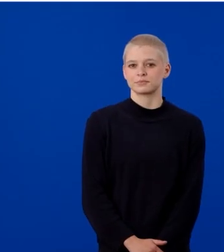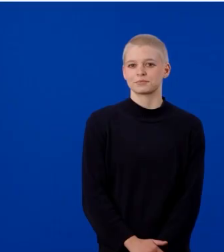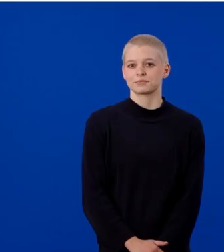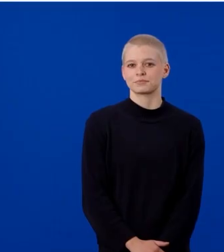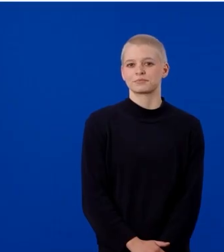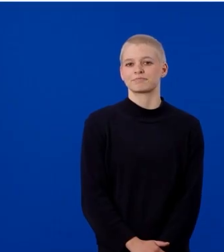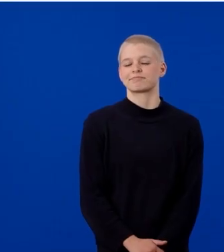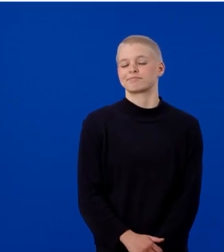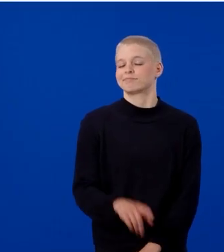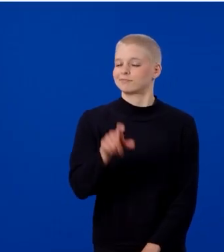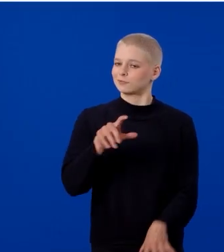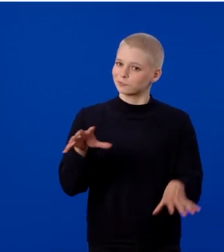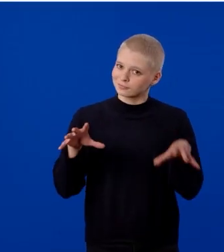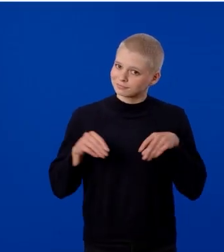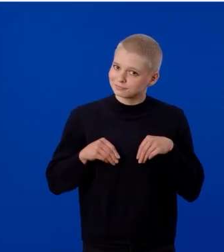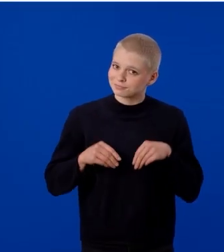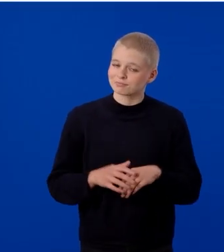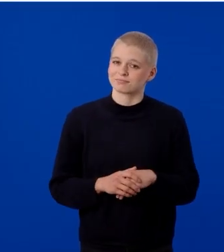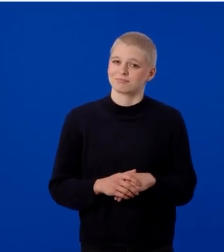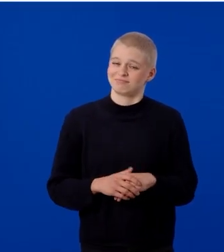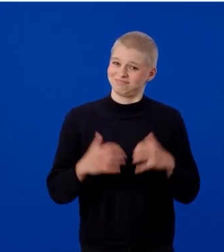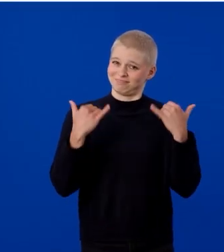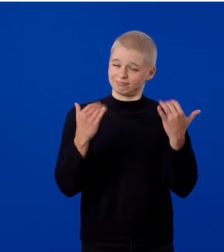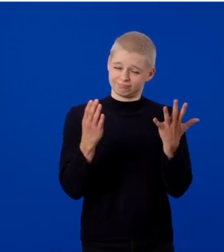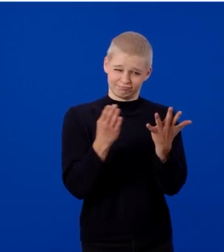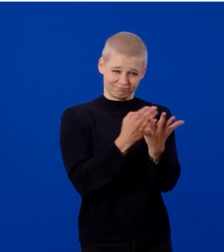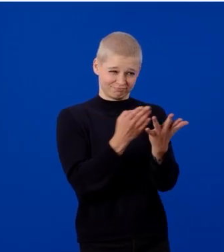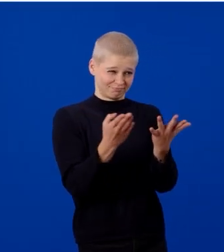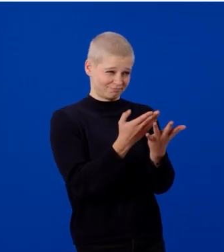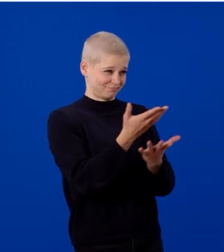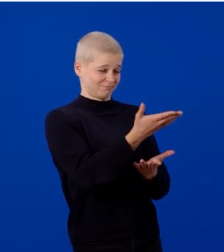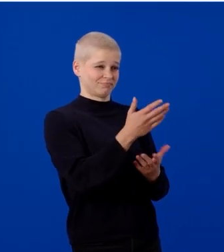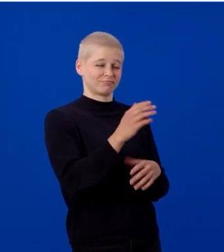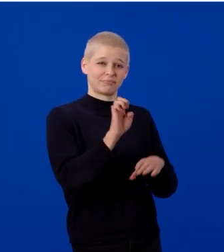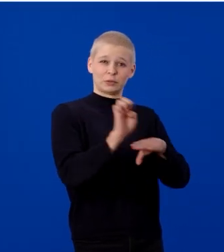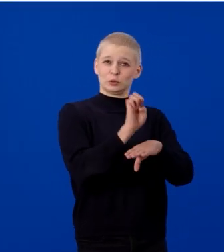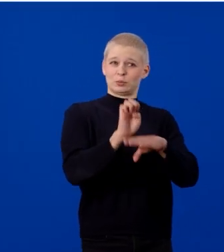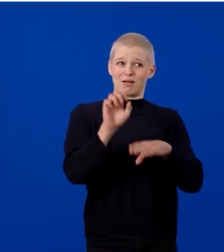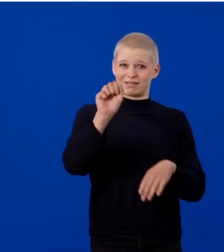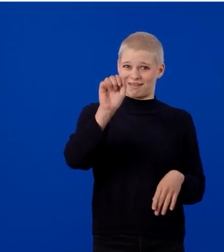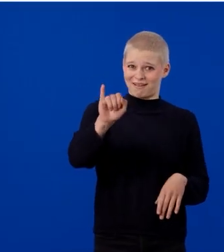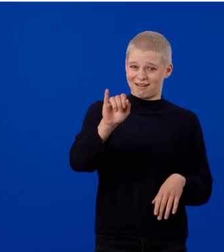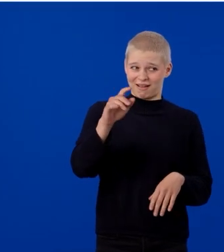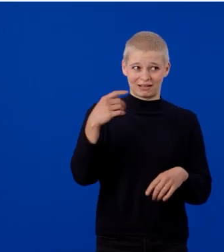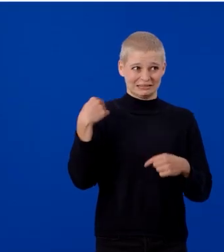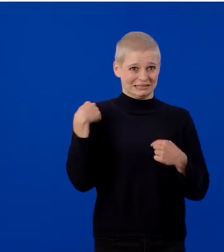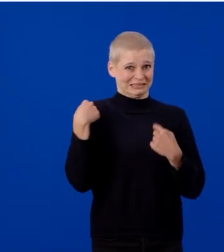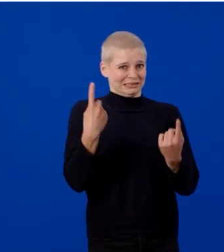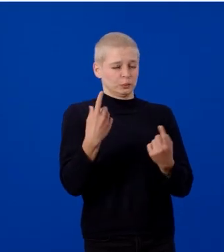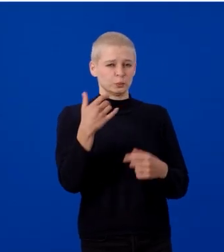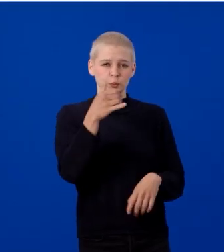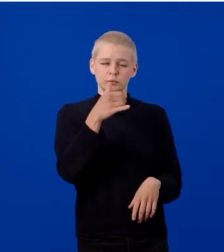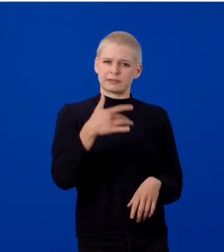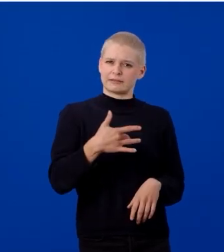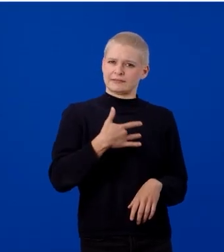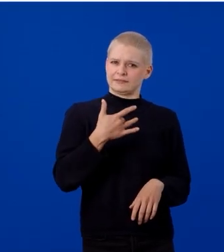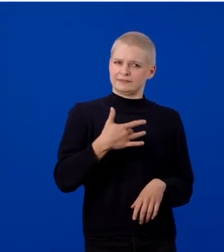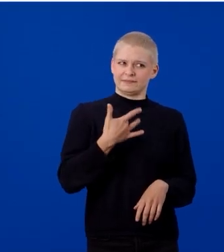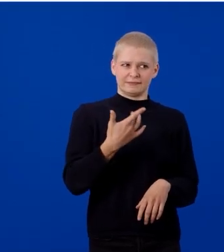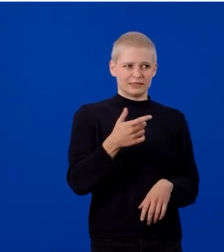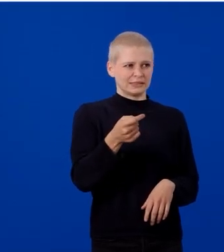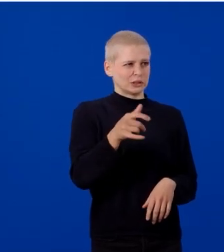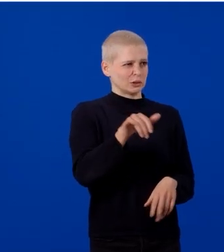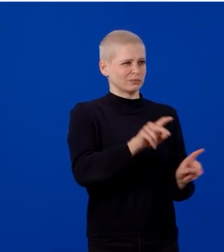Let's face it, navigating the world of enterprise AI in recent years has felt a bit like